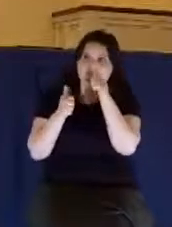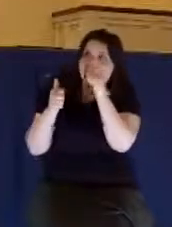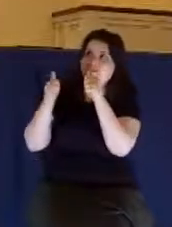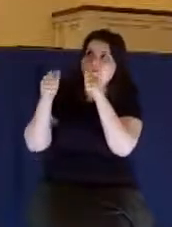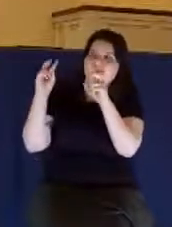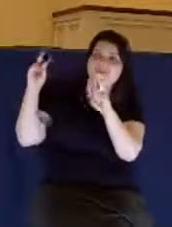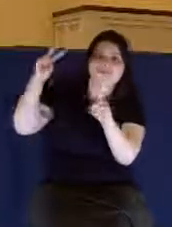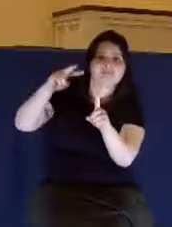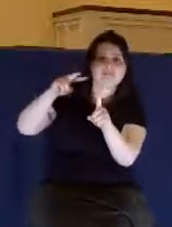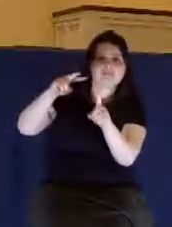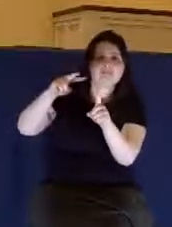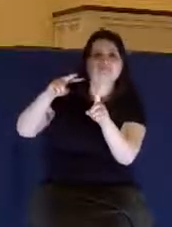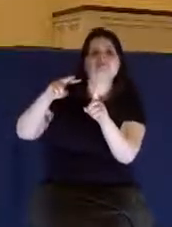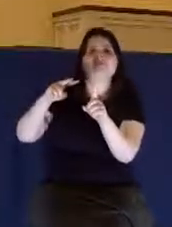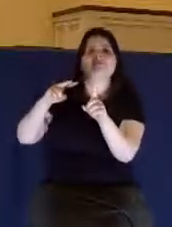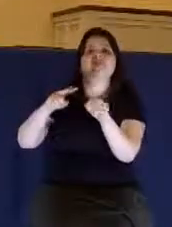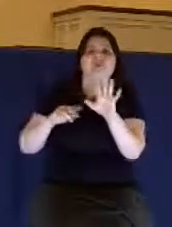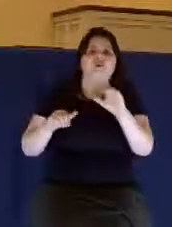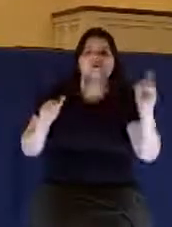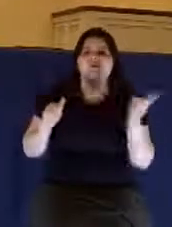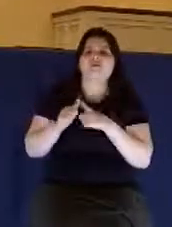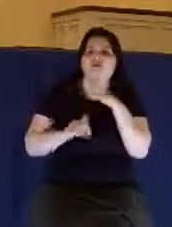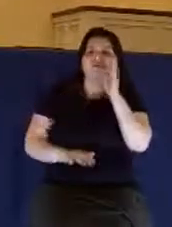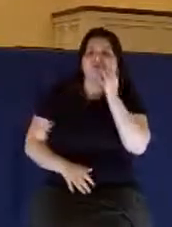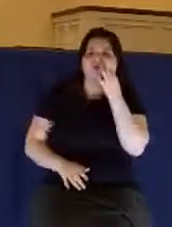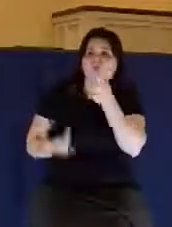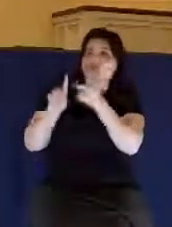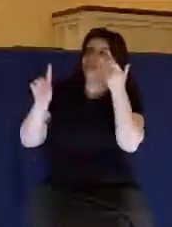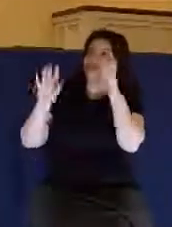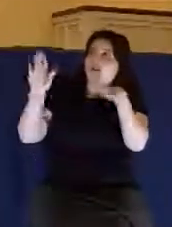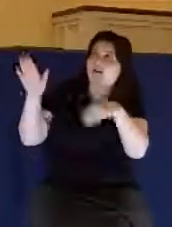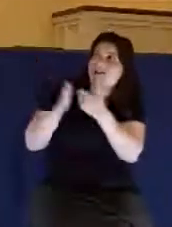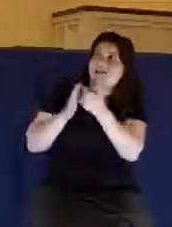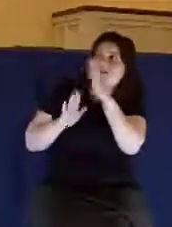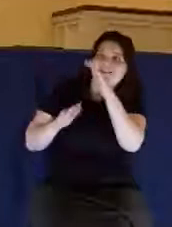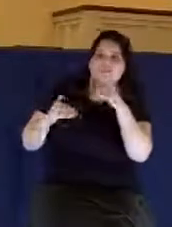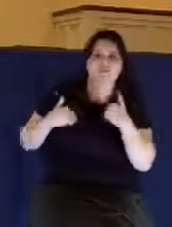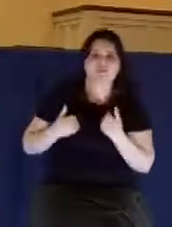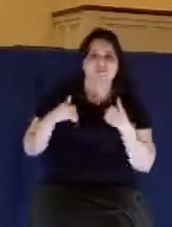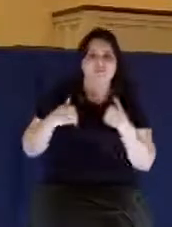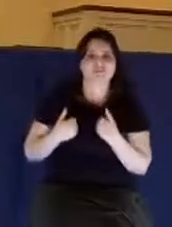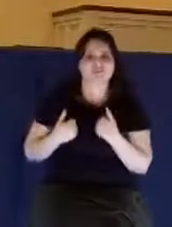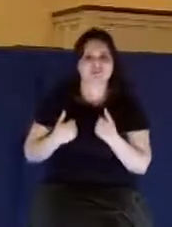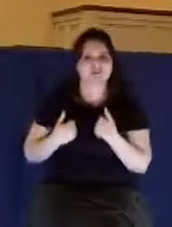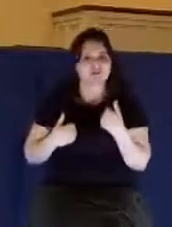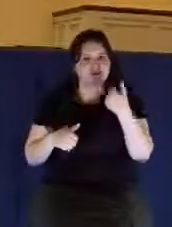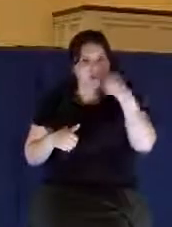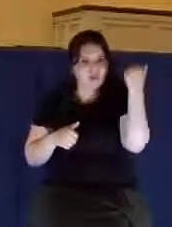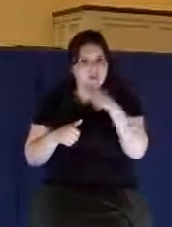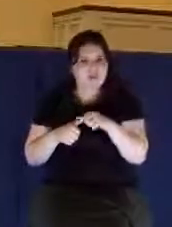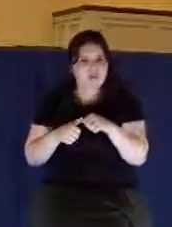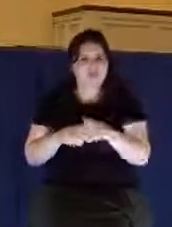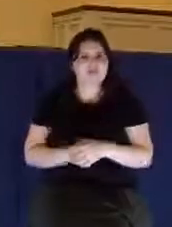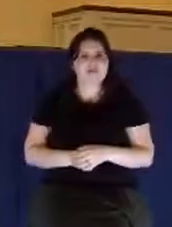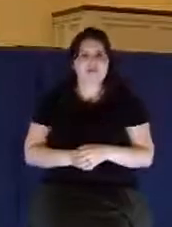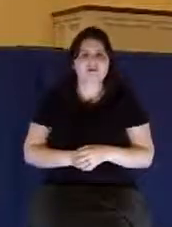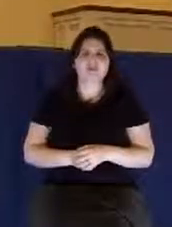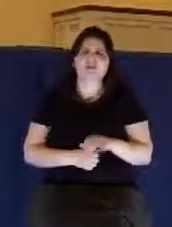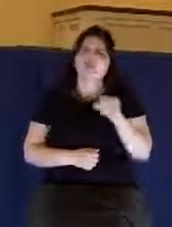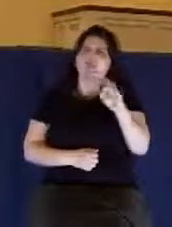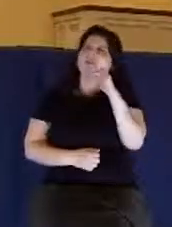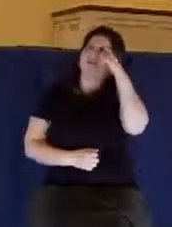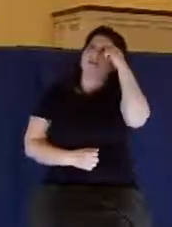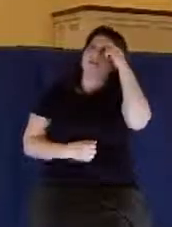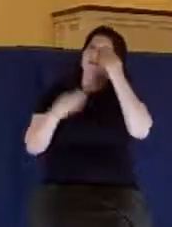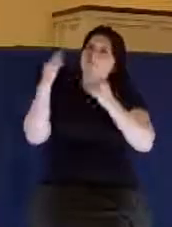You were the first fruits of all of his creatures. And so you have to remember that. Anytime you have the tendency to think